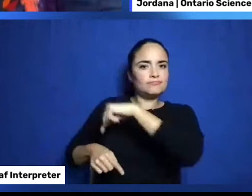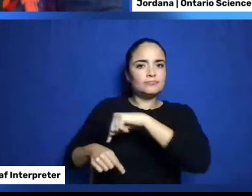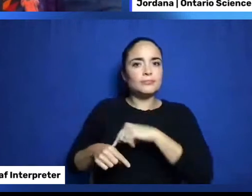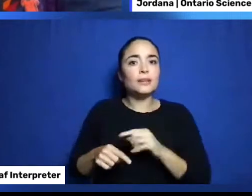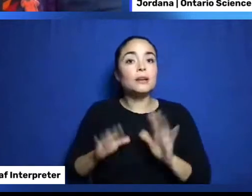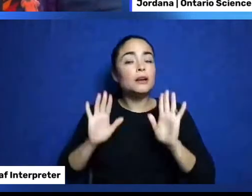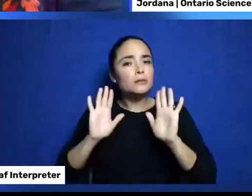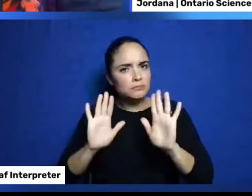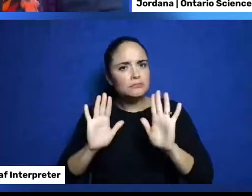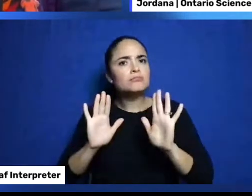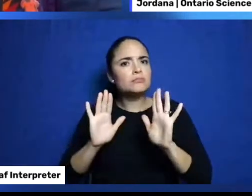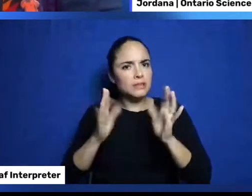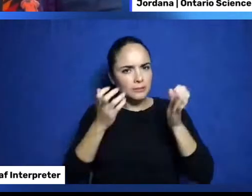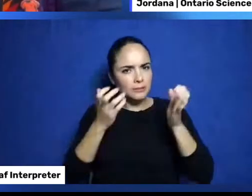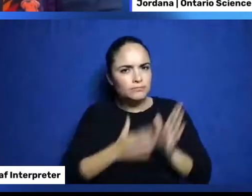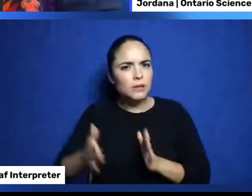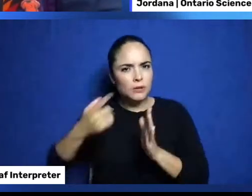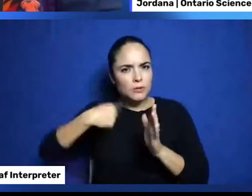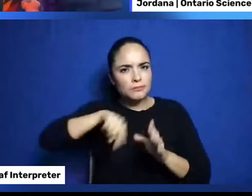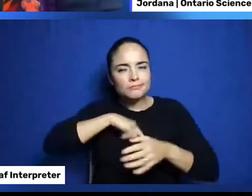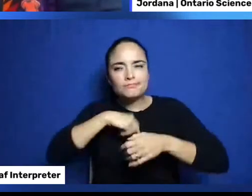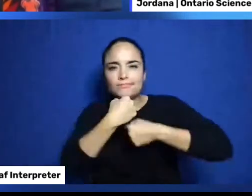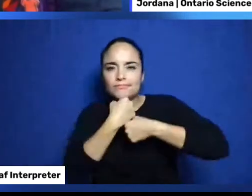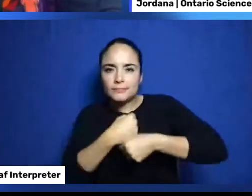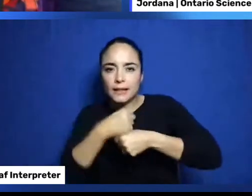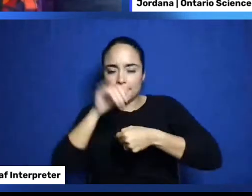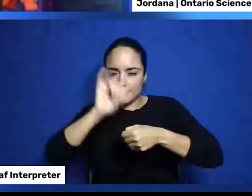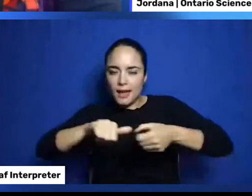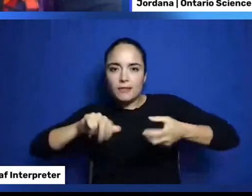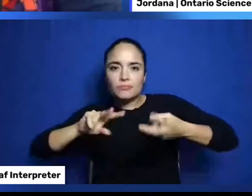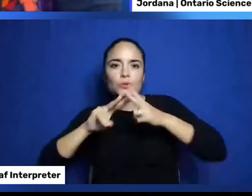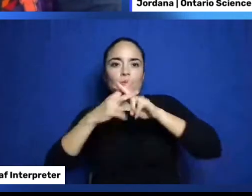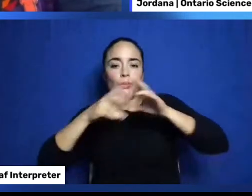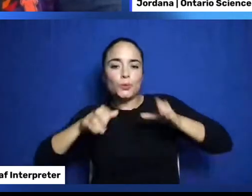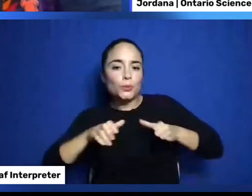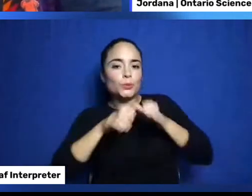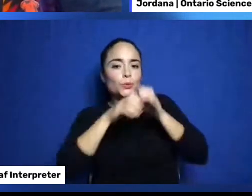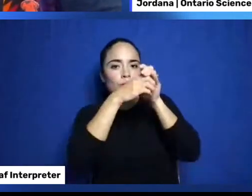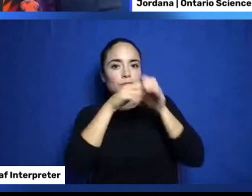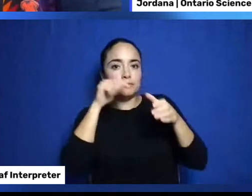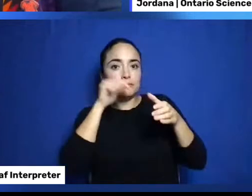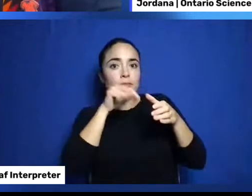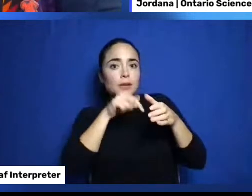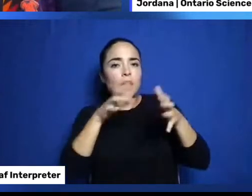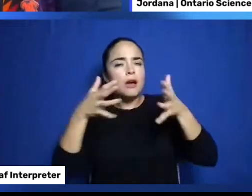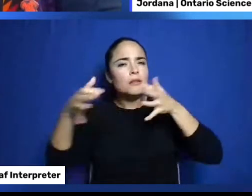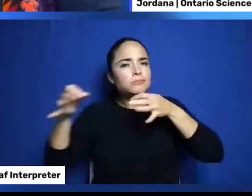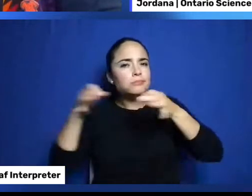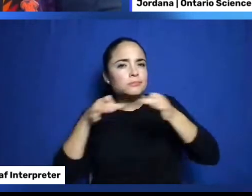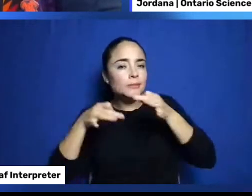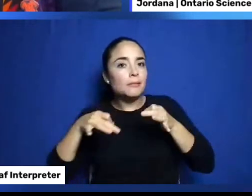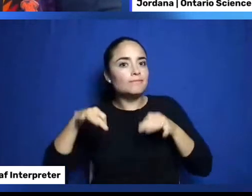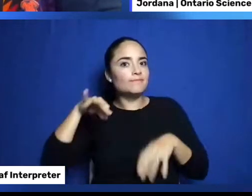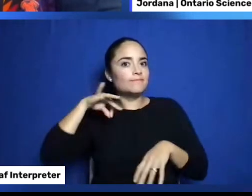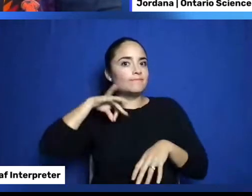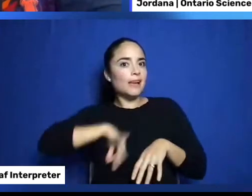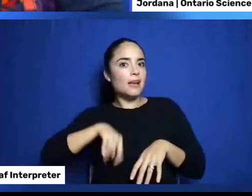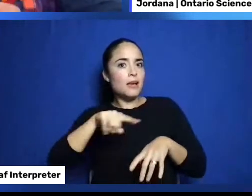We purposefully made it like that. Can you tell us a little bit. Of the benefits. Of having it as a cone shape.